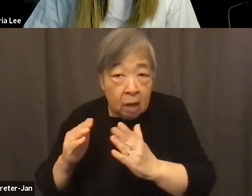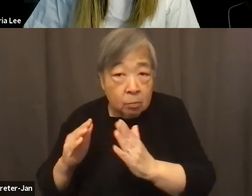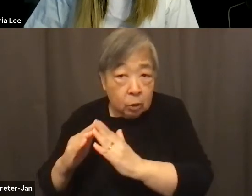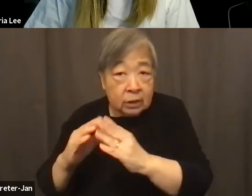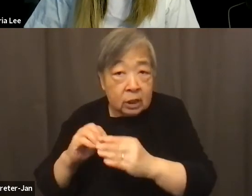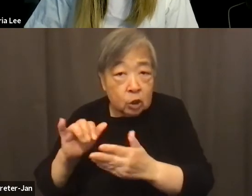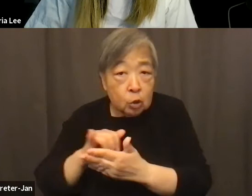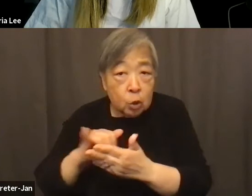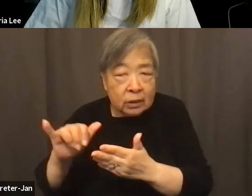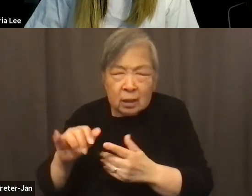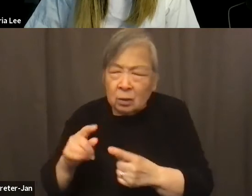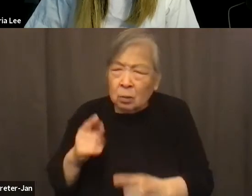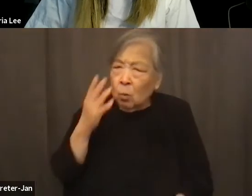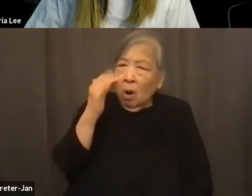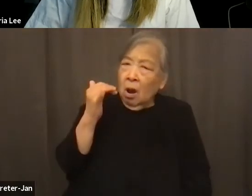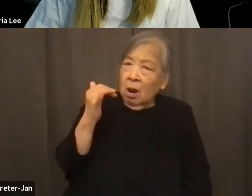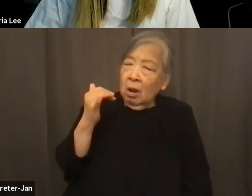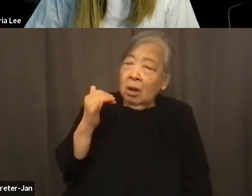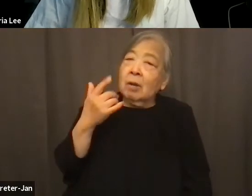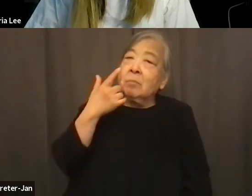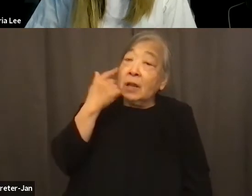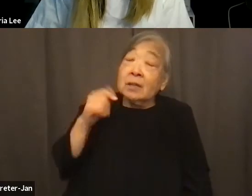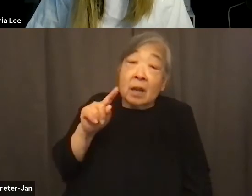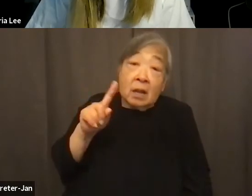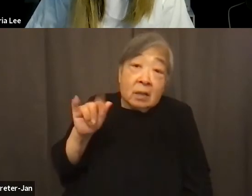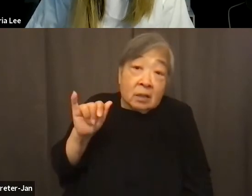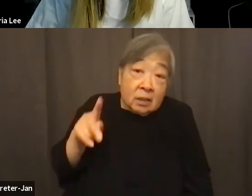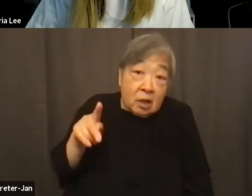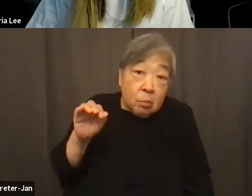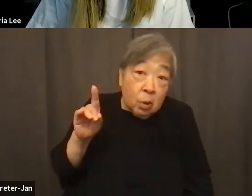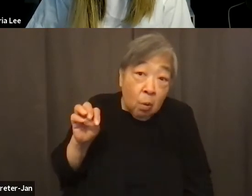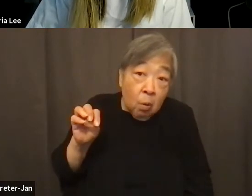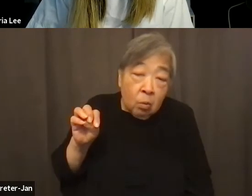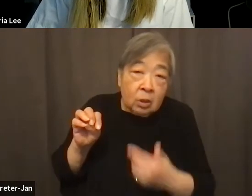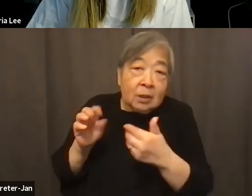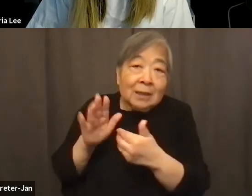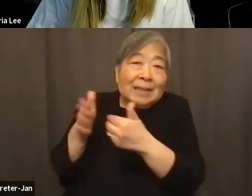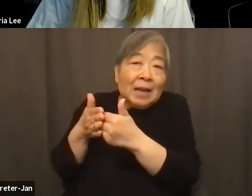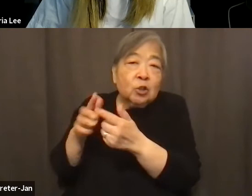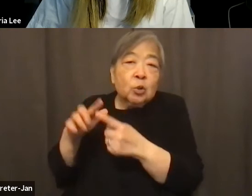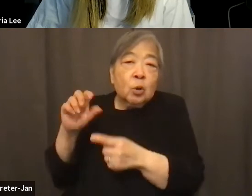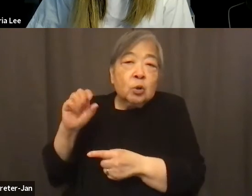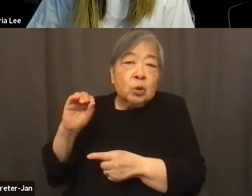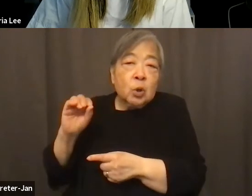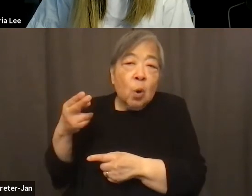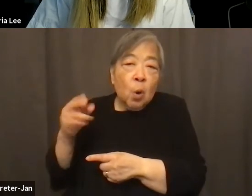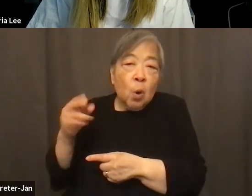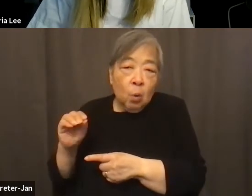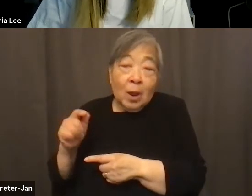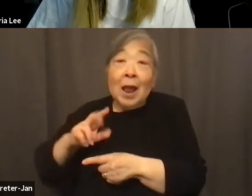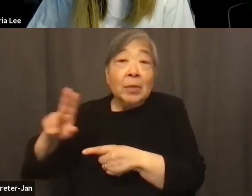we were like, why? And it's because that zip code, it was neighboring to Soho, and they used median income.